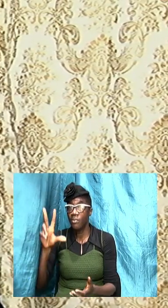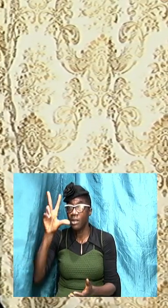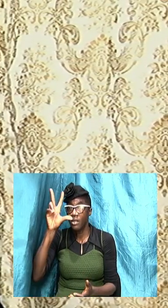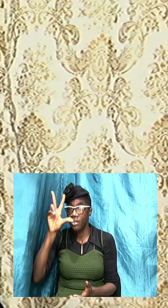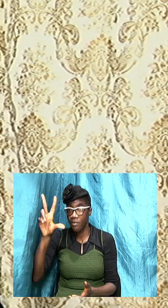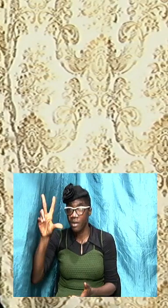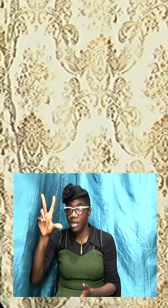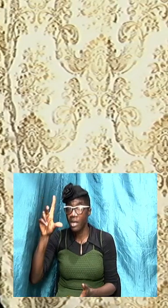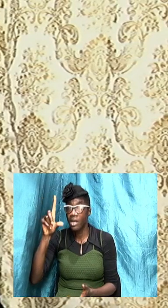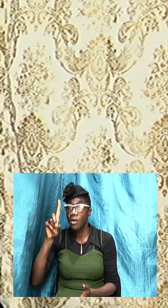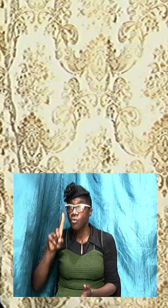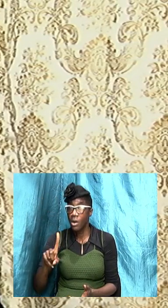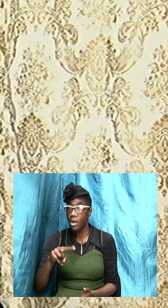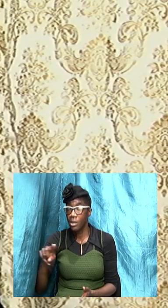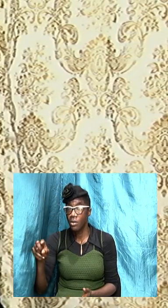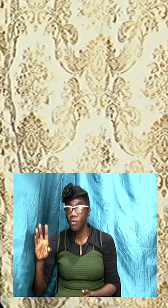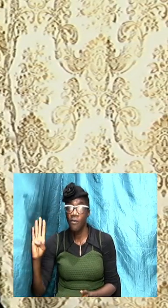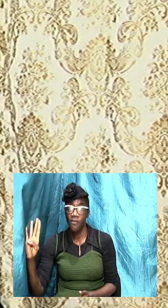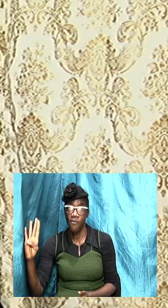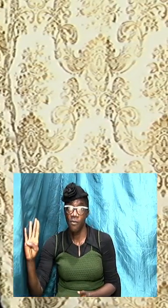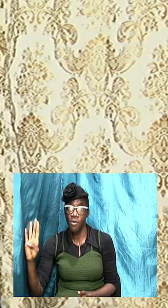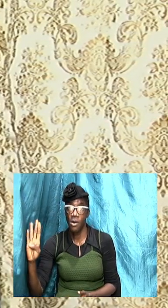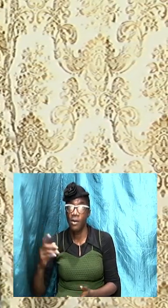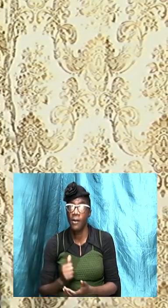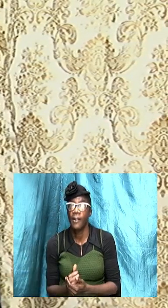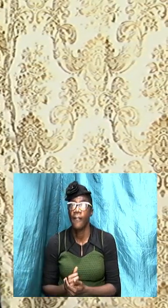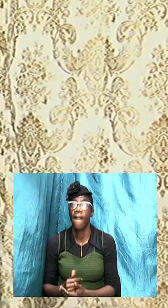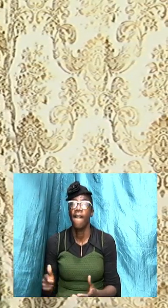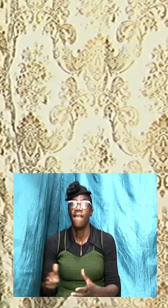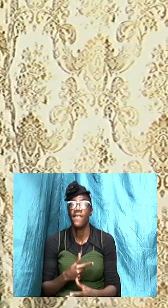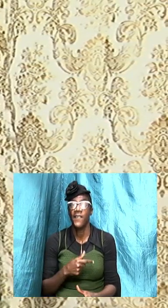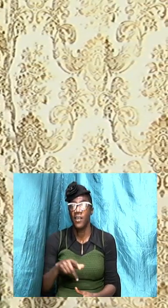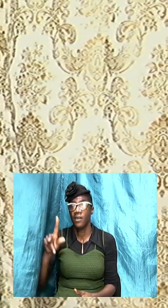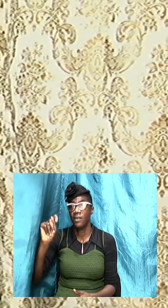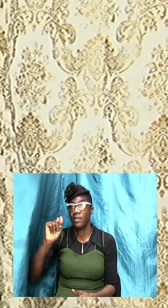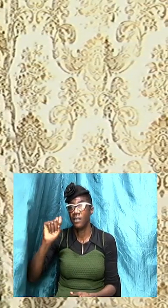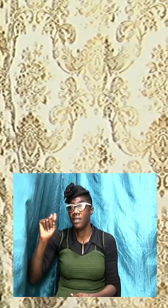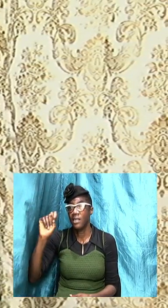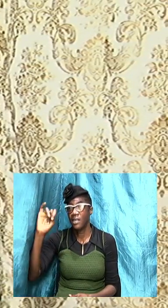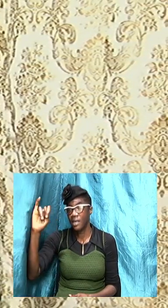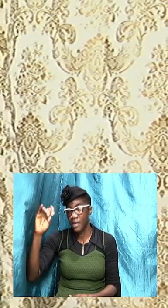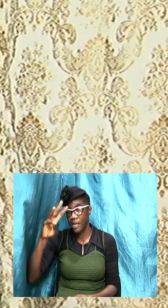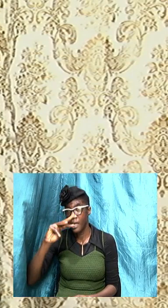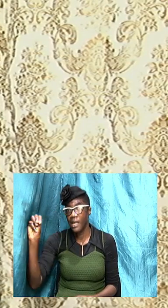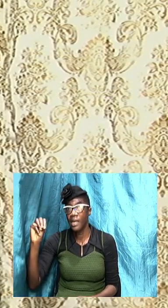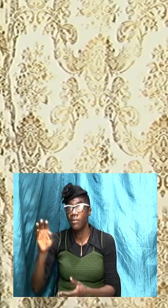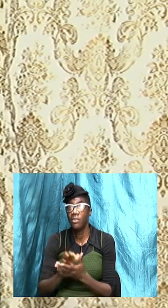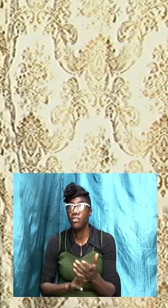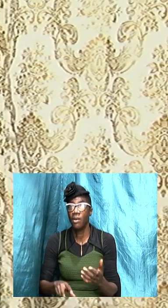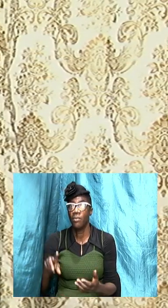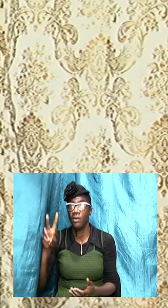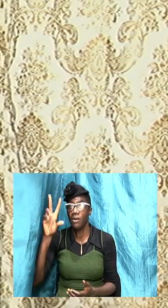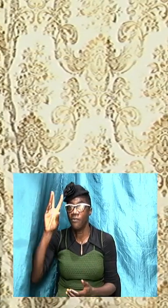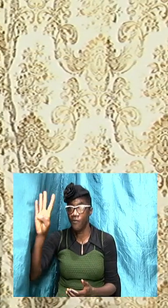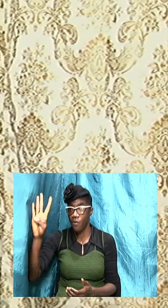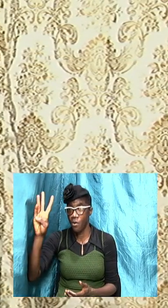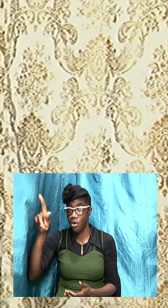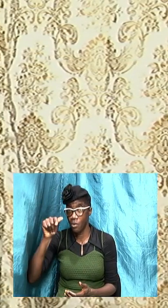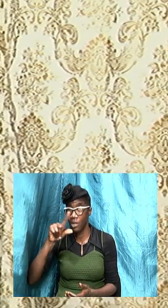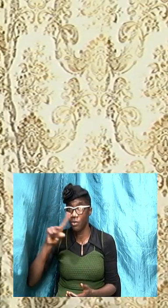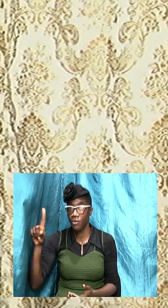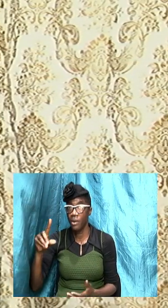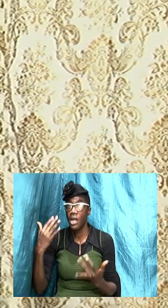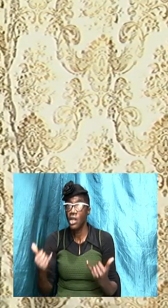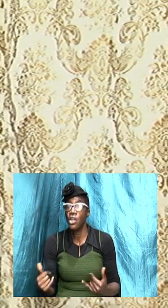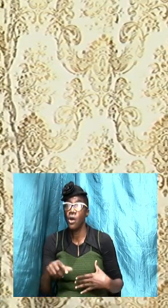to them and we're going to read them quickly first Timothy 4 1 to 3 now